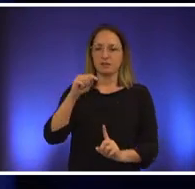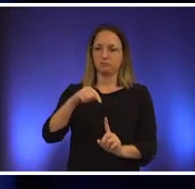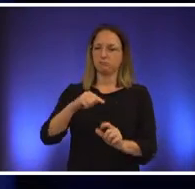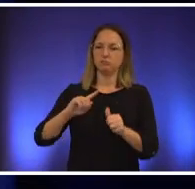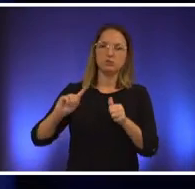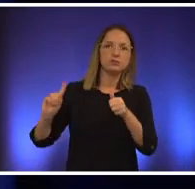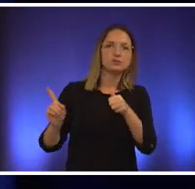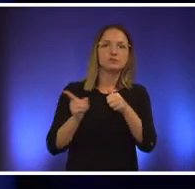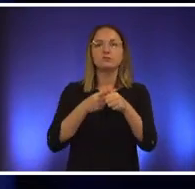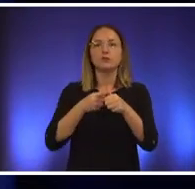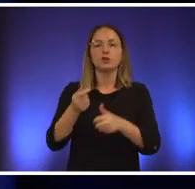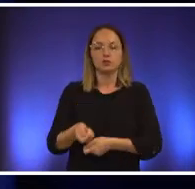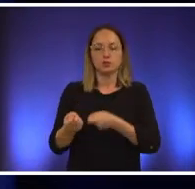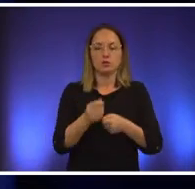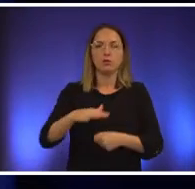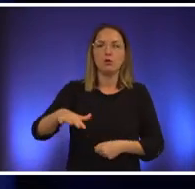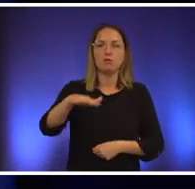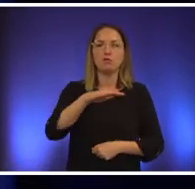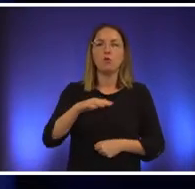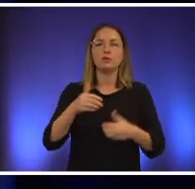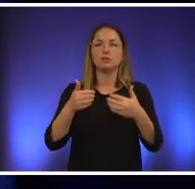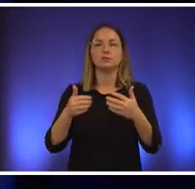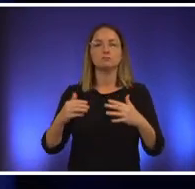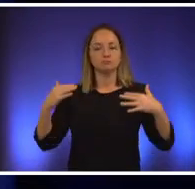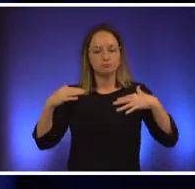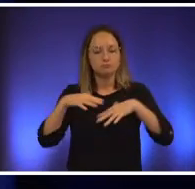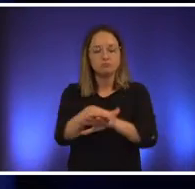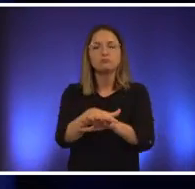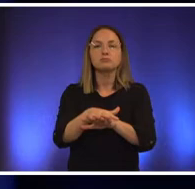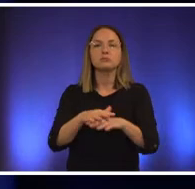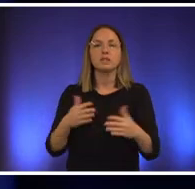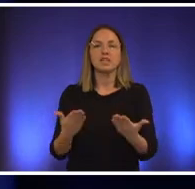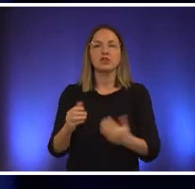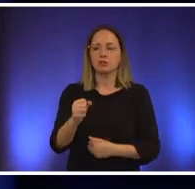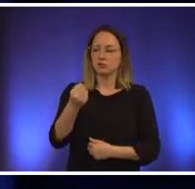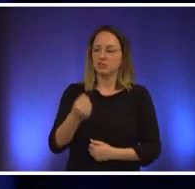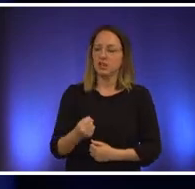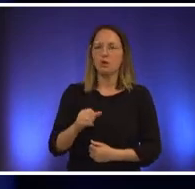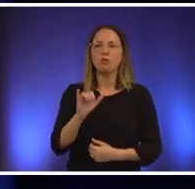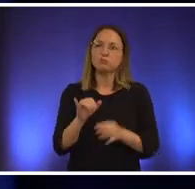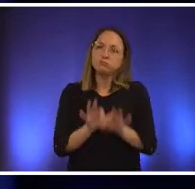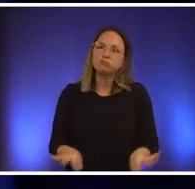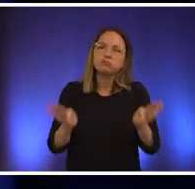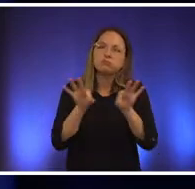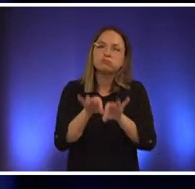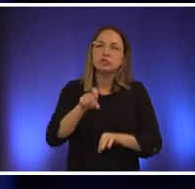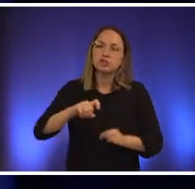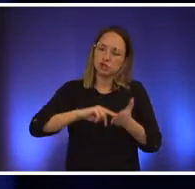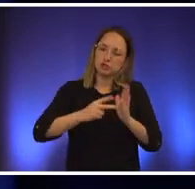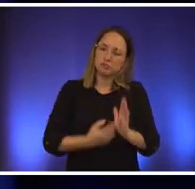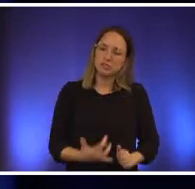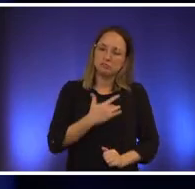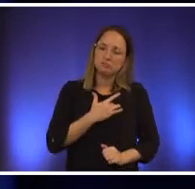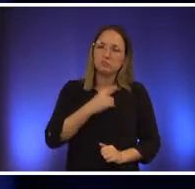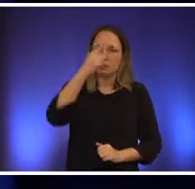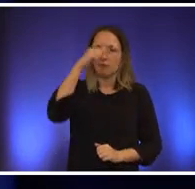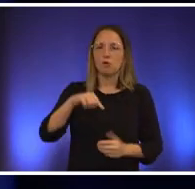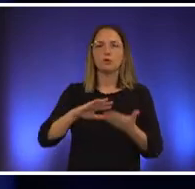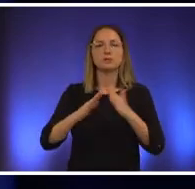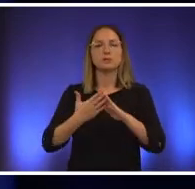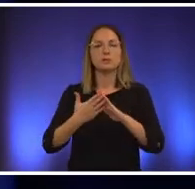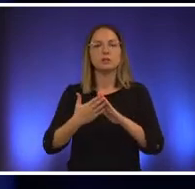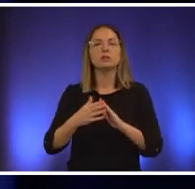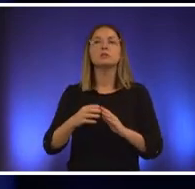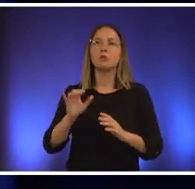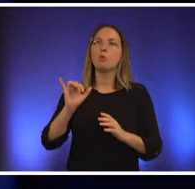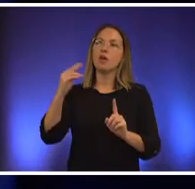desegregated in the south uh means something and it ought to mean something to us and so from a historical perspective